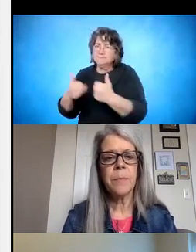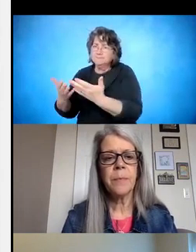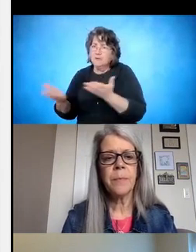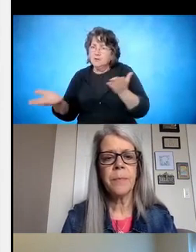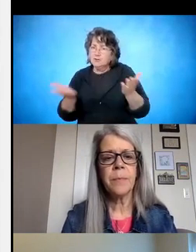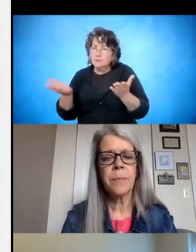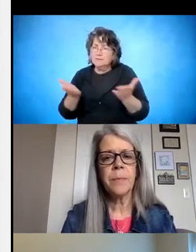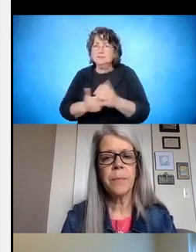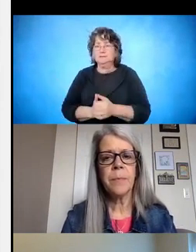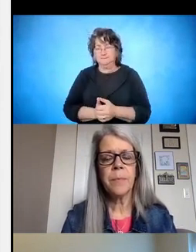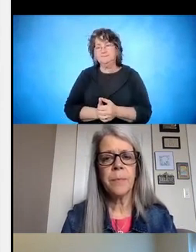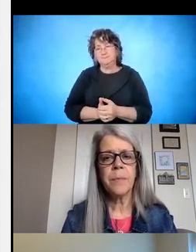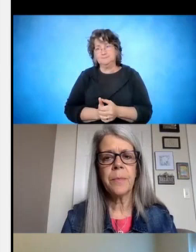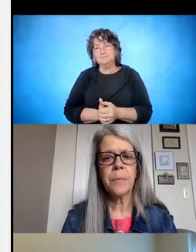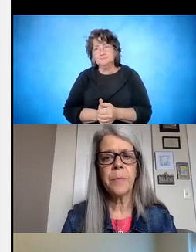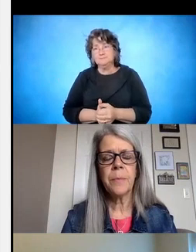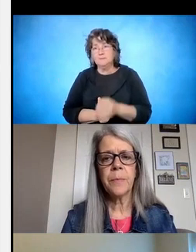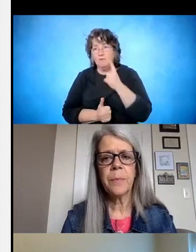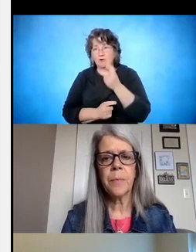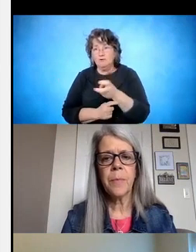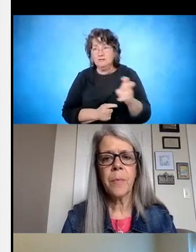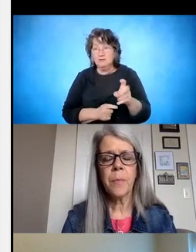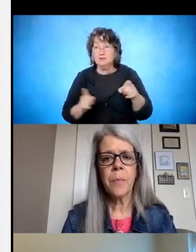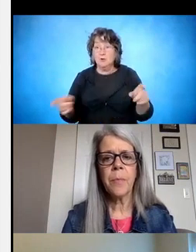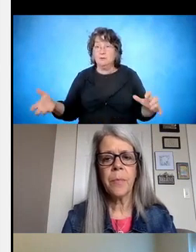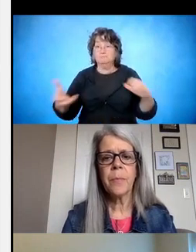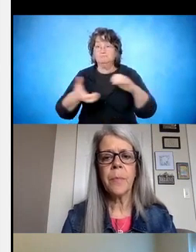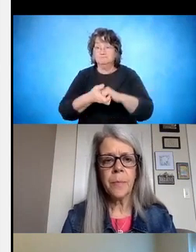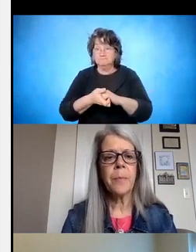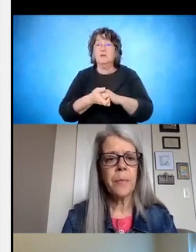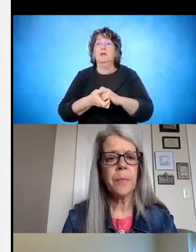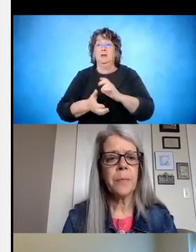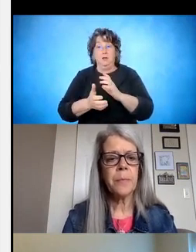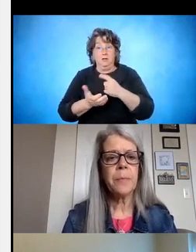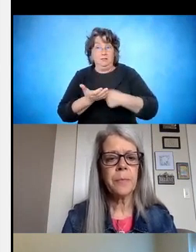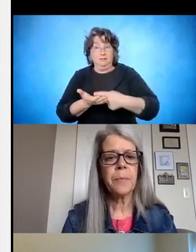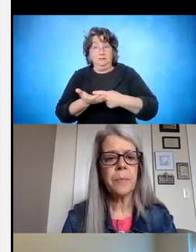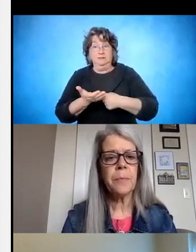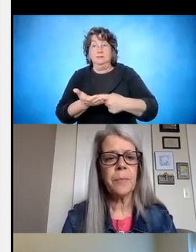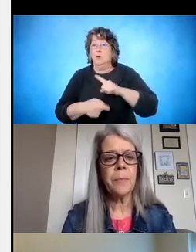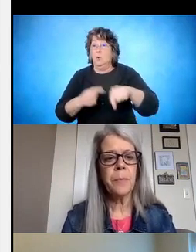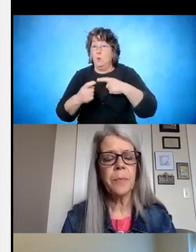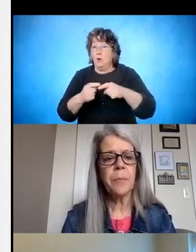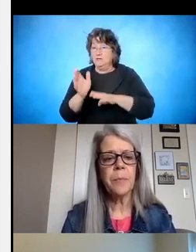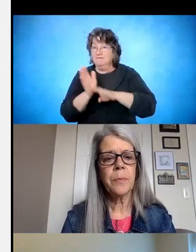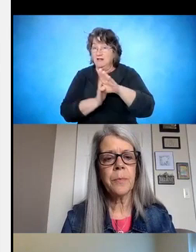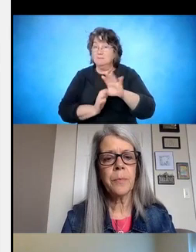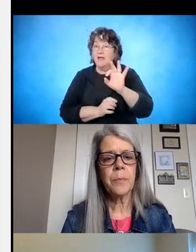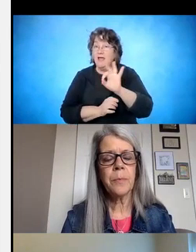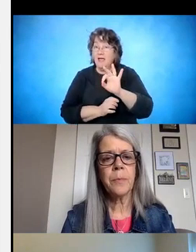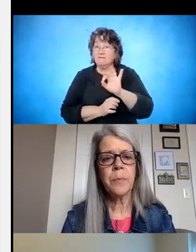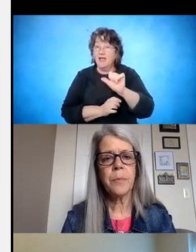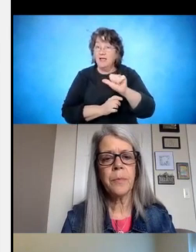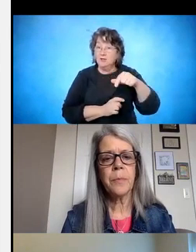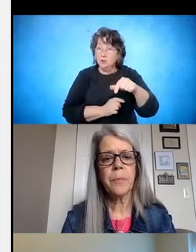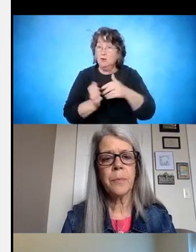services. And so that they were a partner at the table when we developed this frequently asked questions or FAQ so that we can